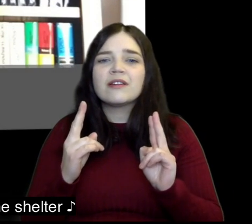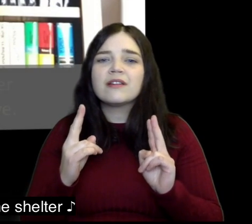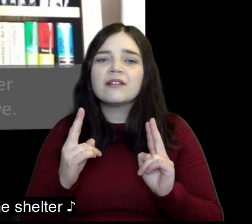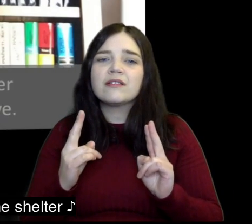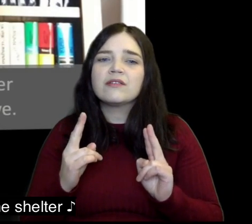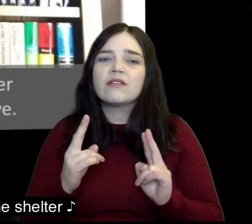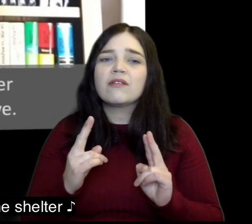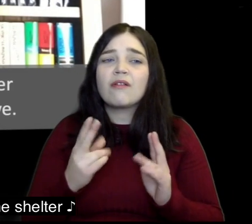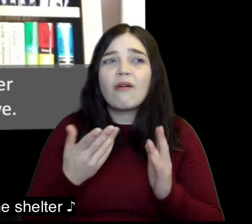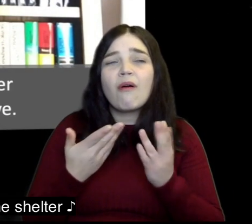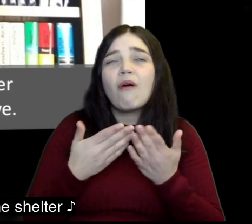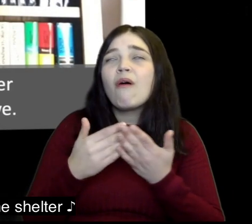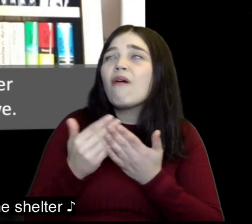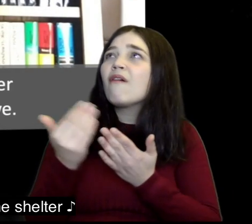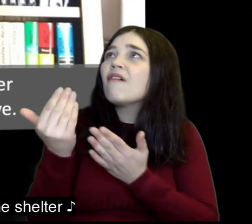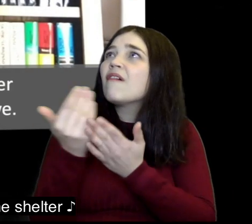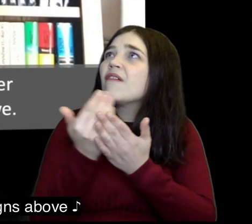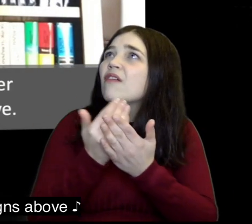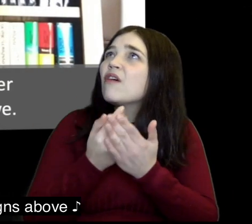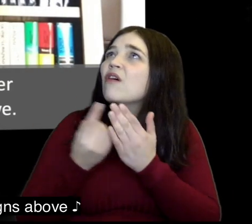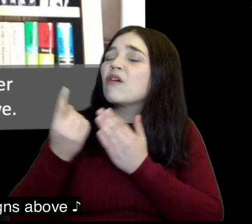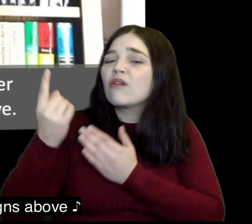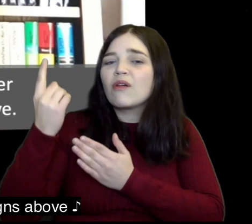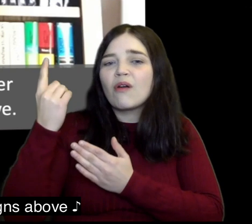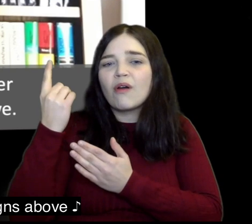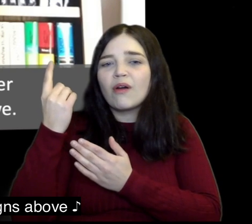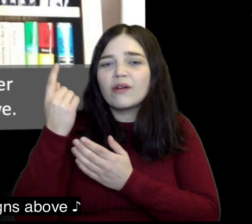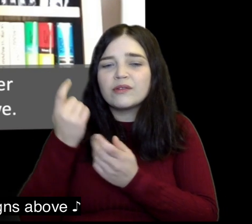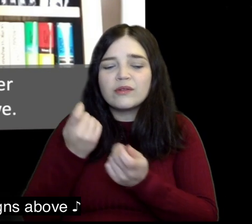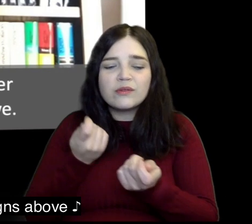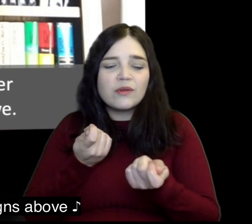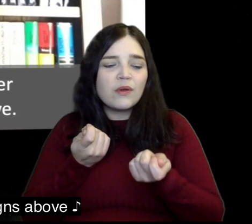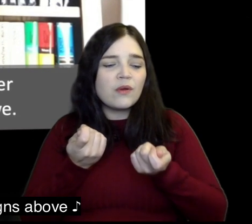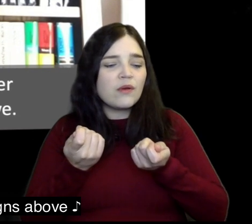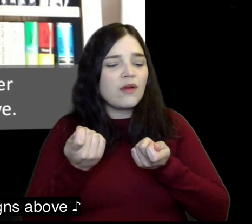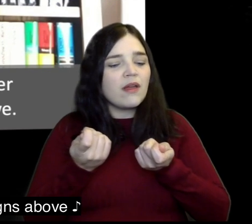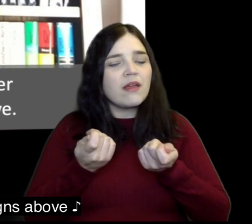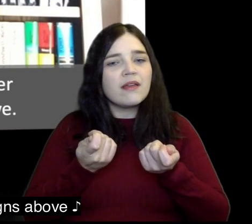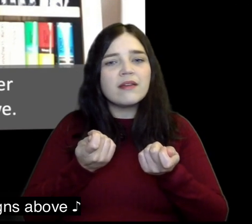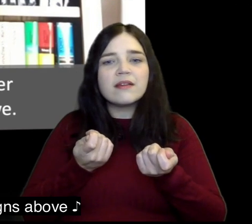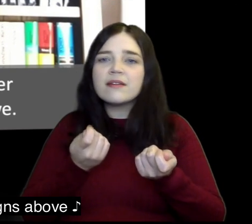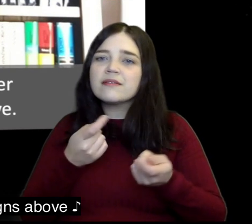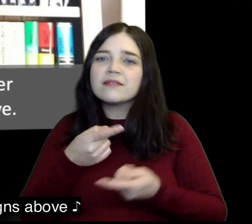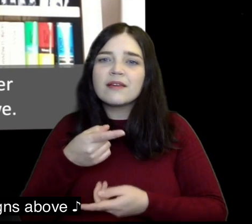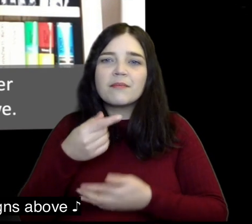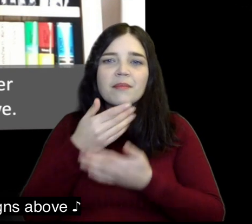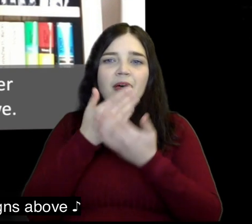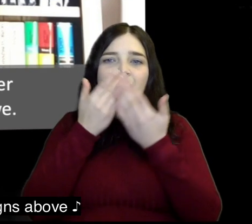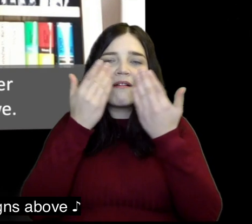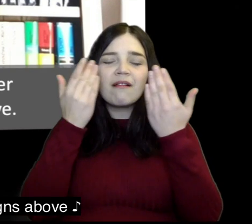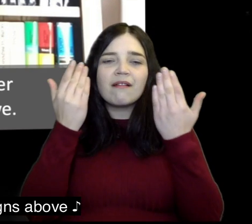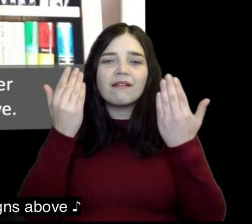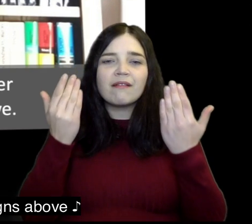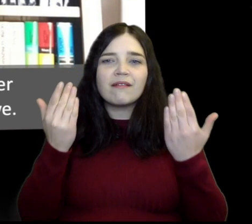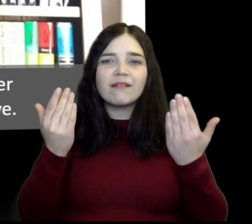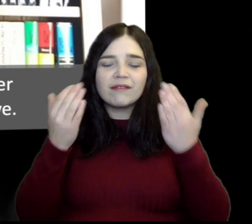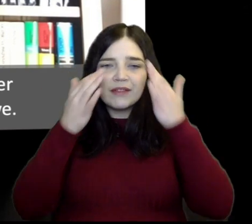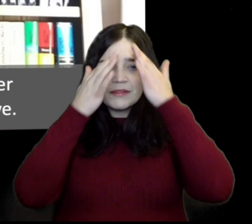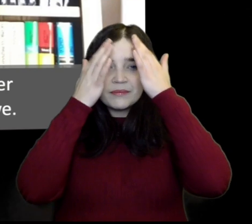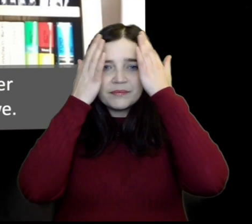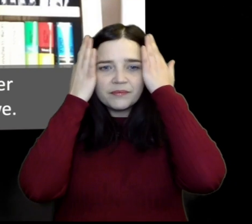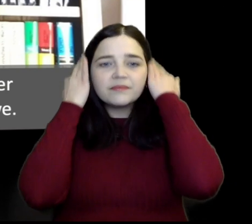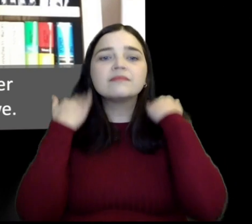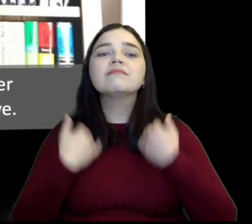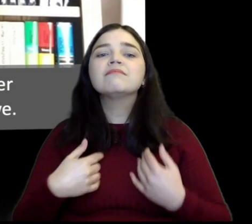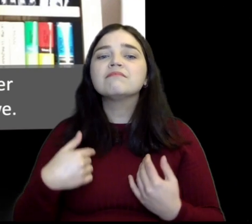I will dwell within the shelter of the God